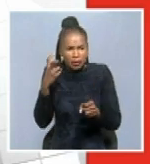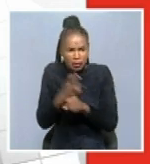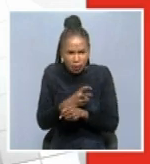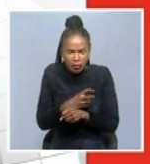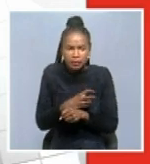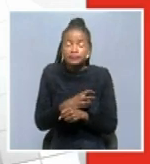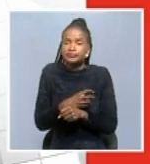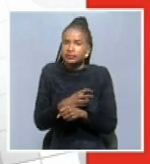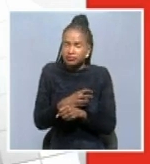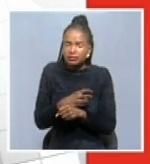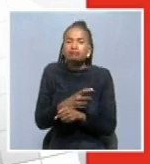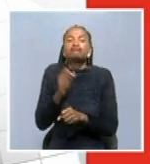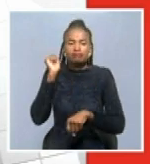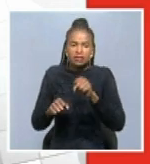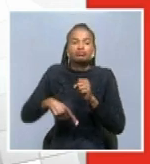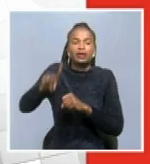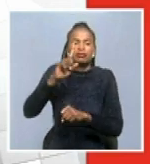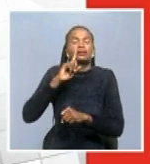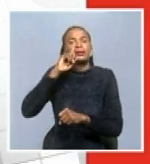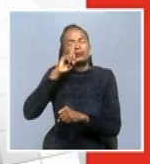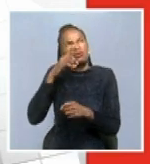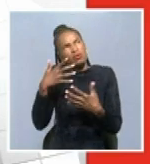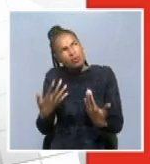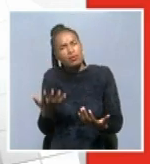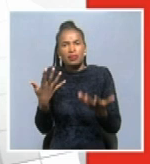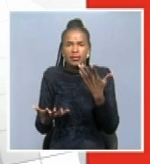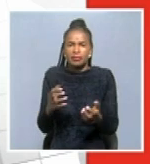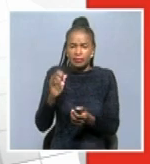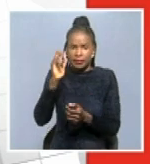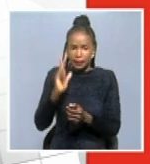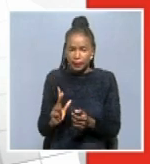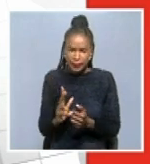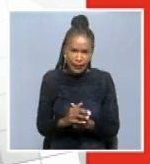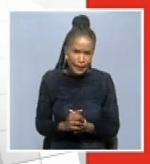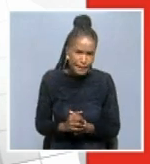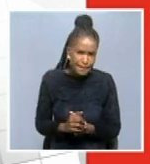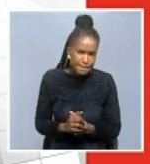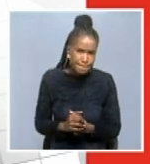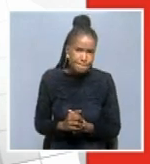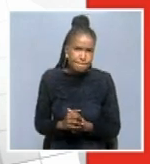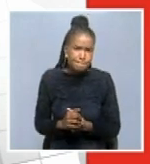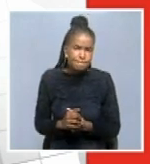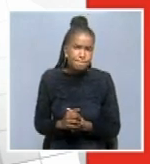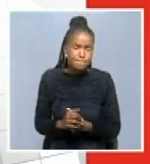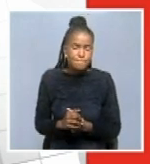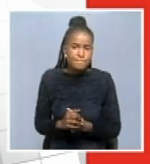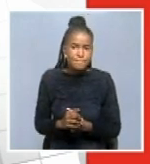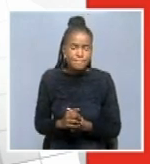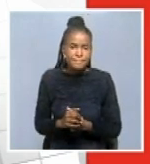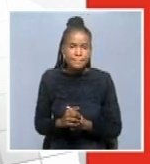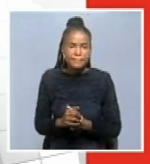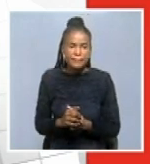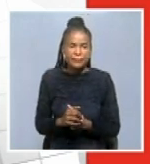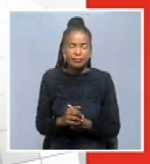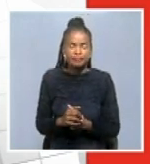visited any health center with COVID-like symptoms